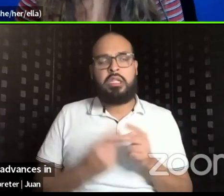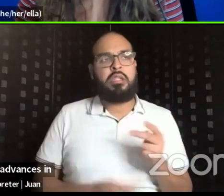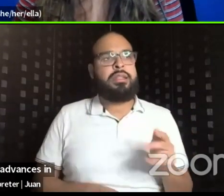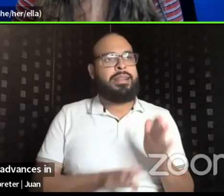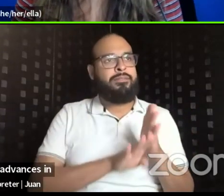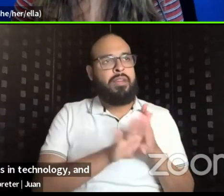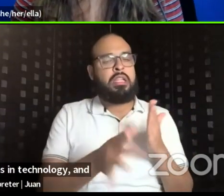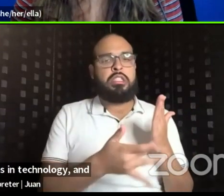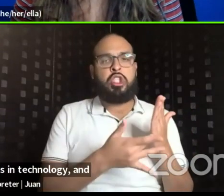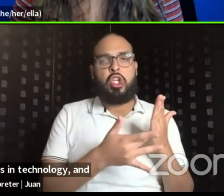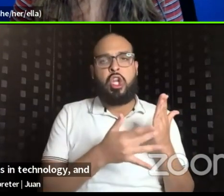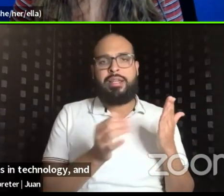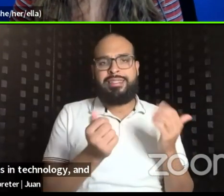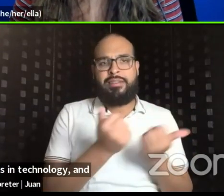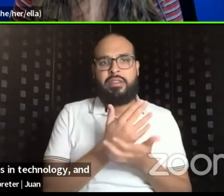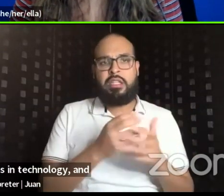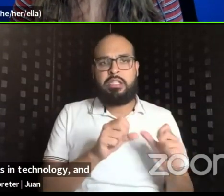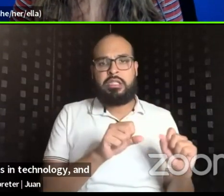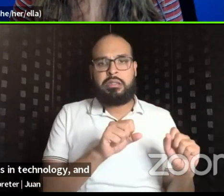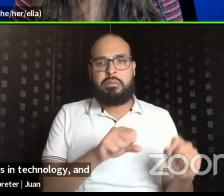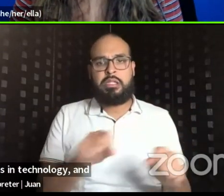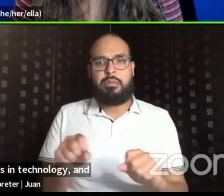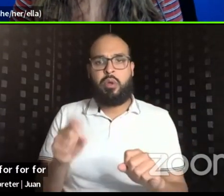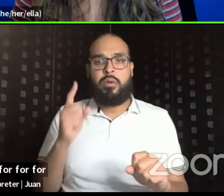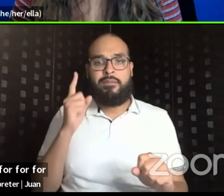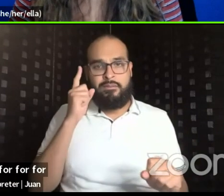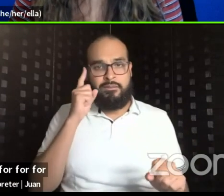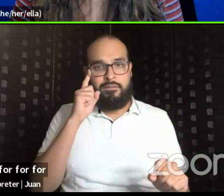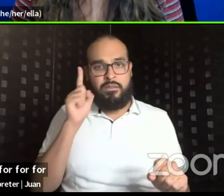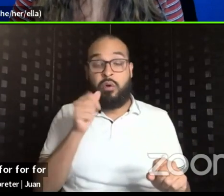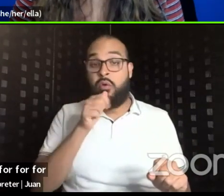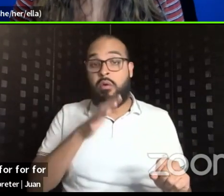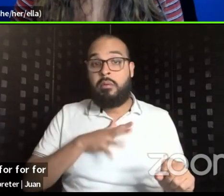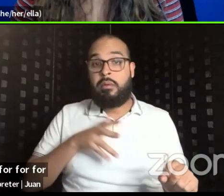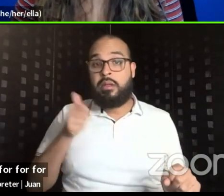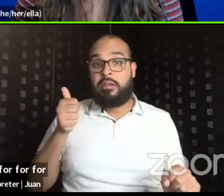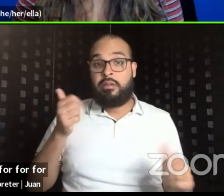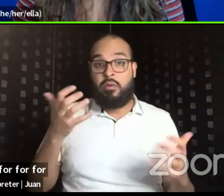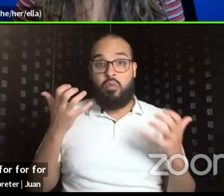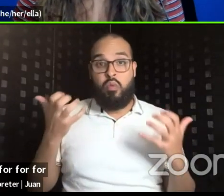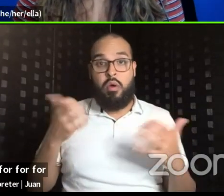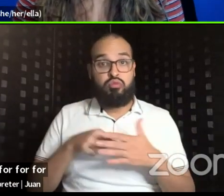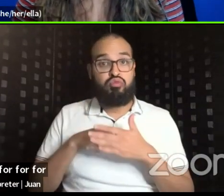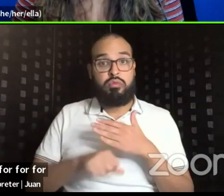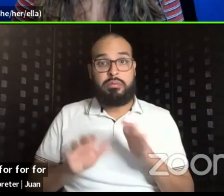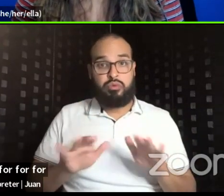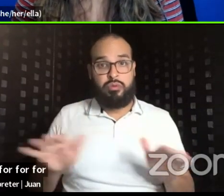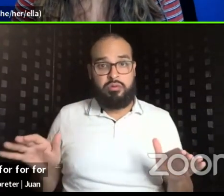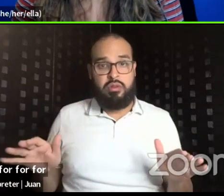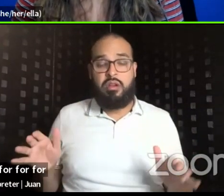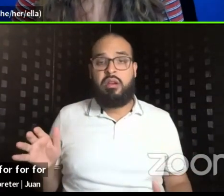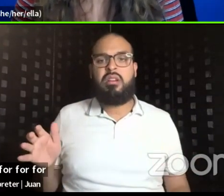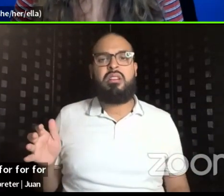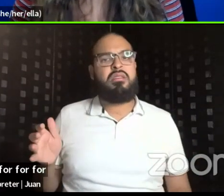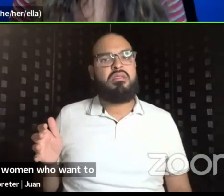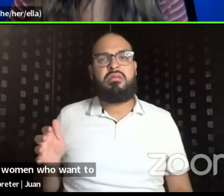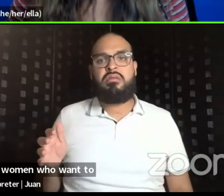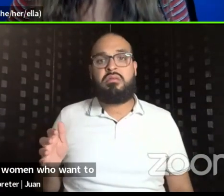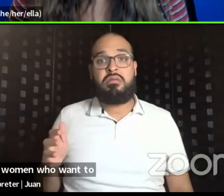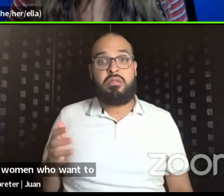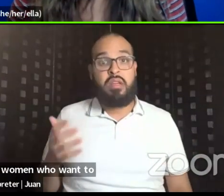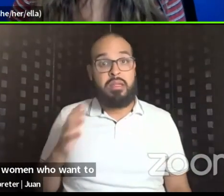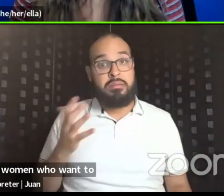being made possible for, um, for, for women who want to have children, um, in their